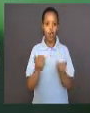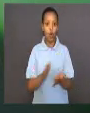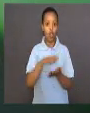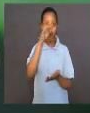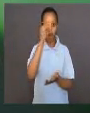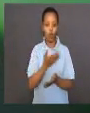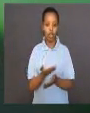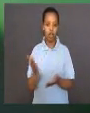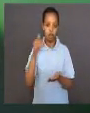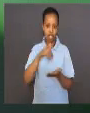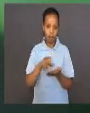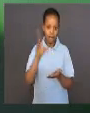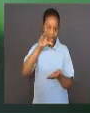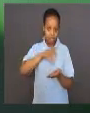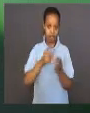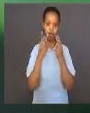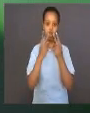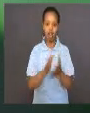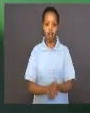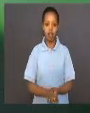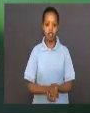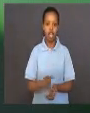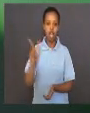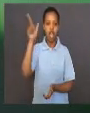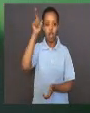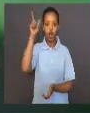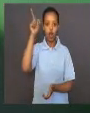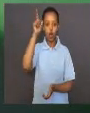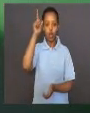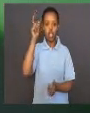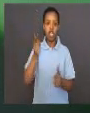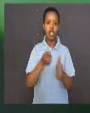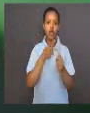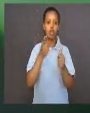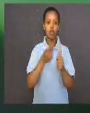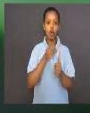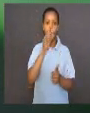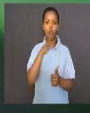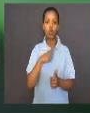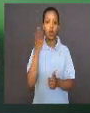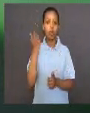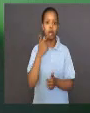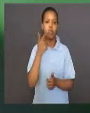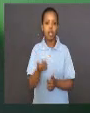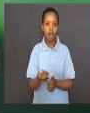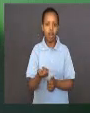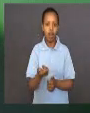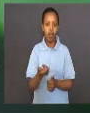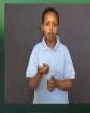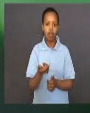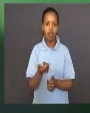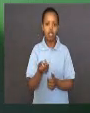learned. Antoine van Leeuwenhoek was the first person to observe